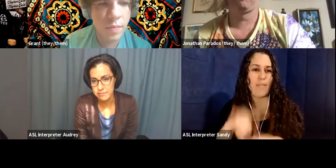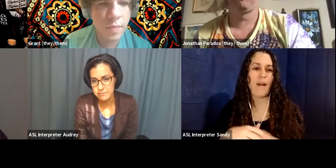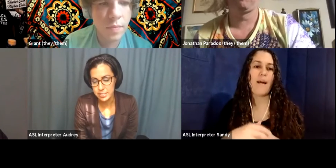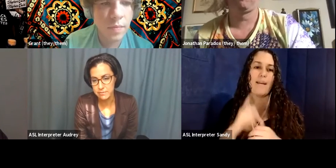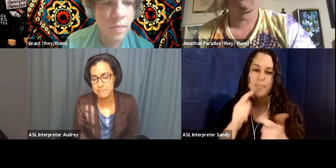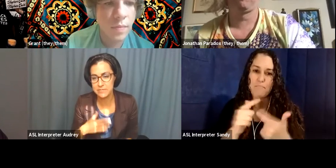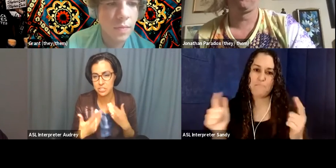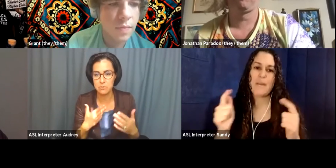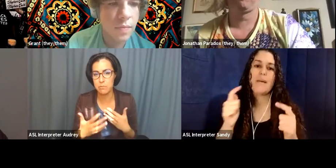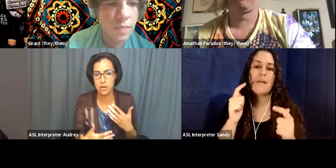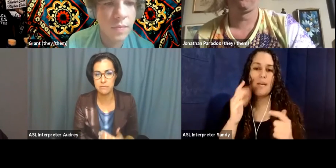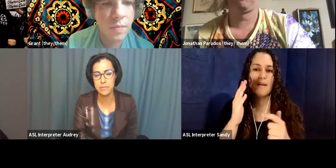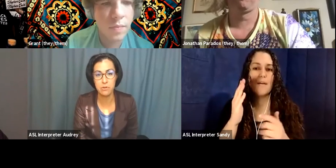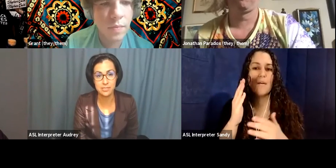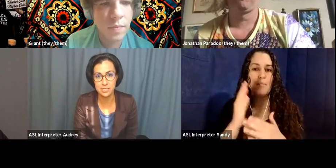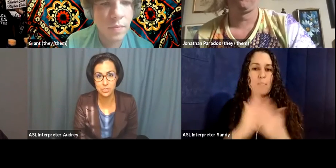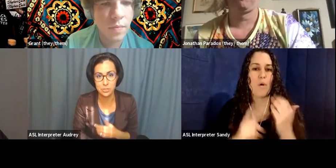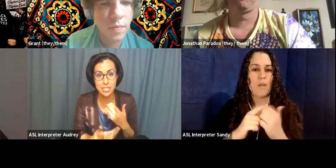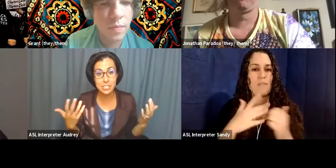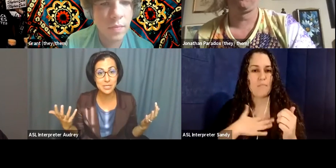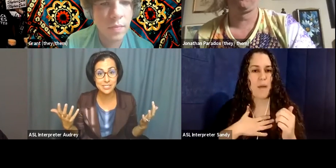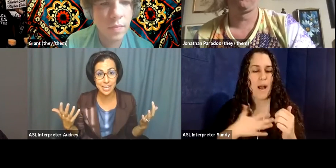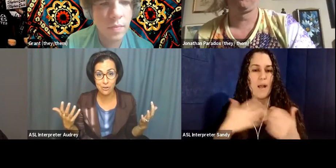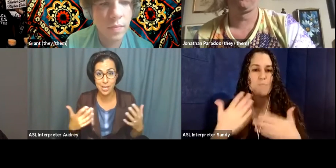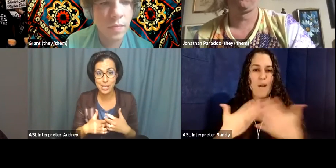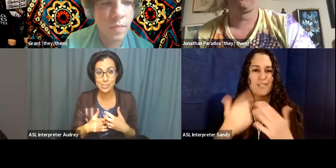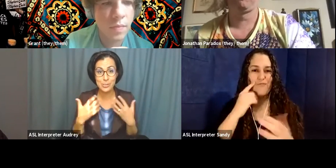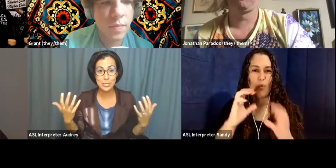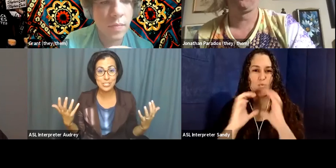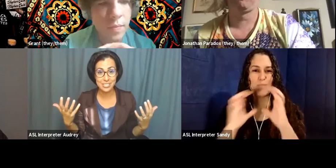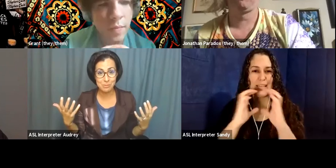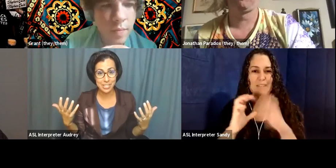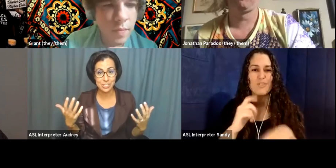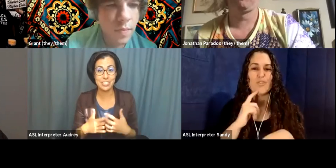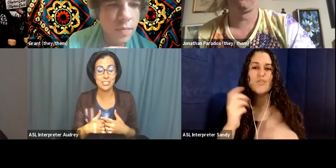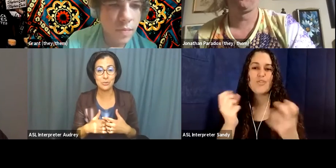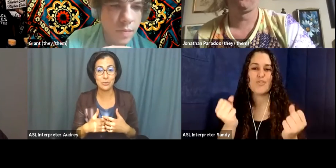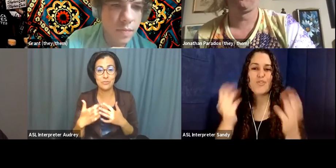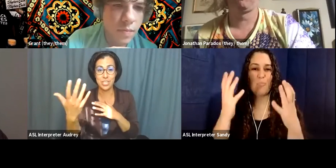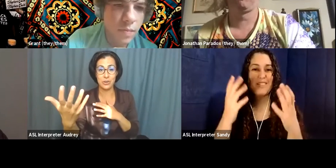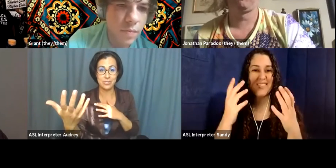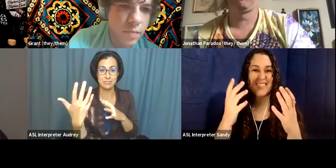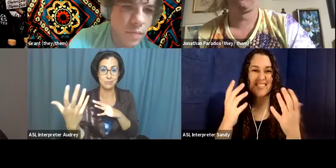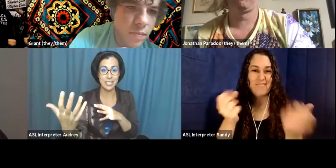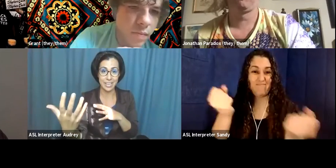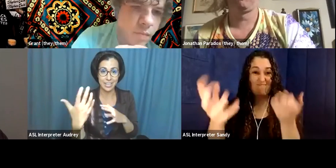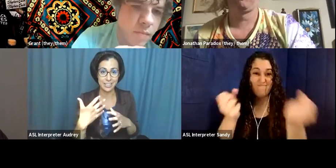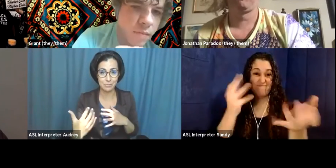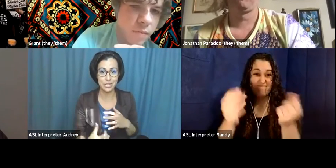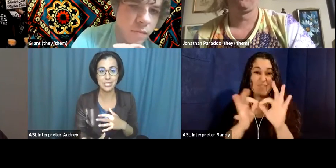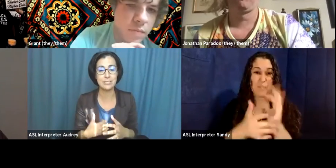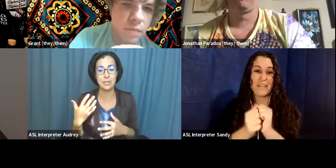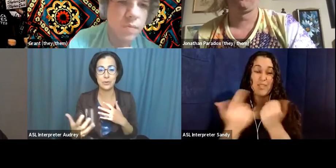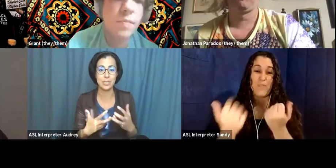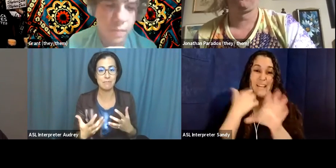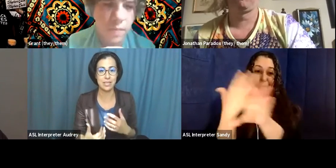thought of in just a big part of my process for communication because now so much sign communication is through video relay at